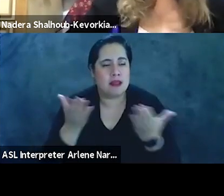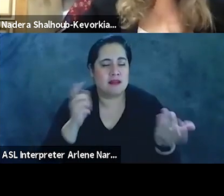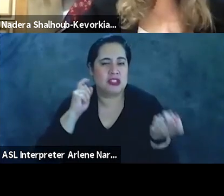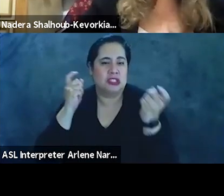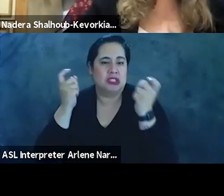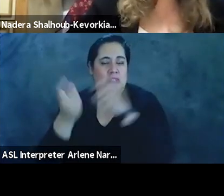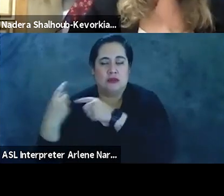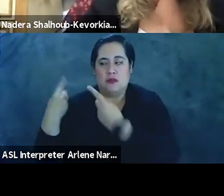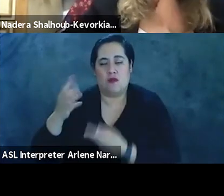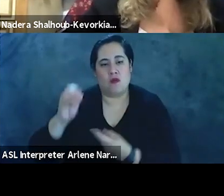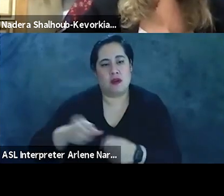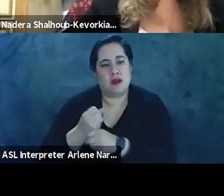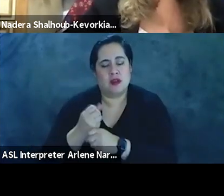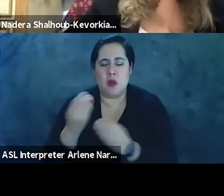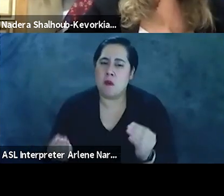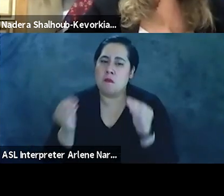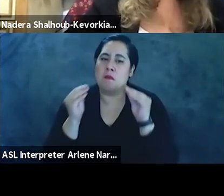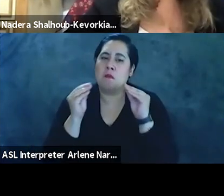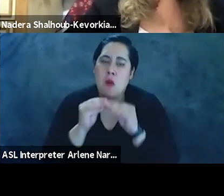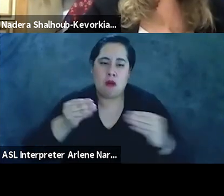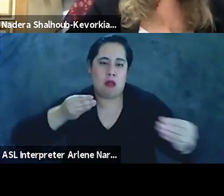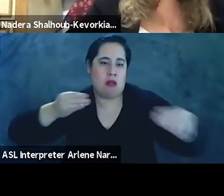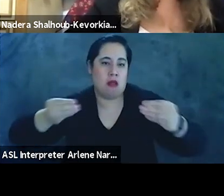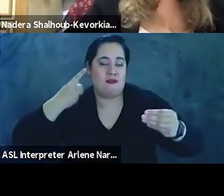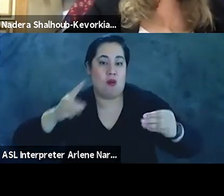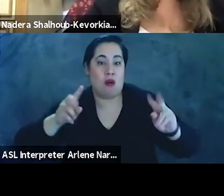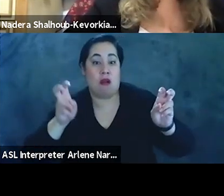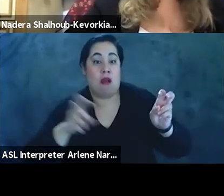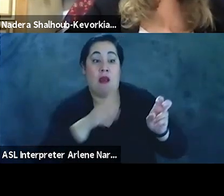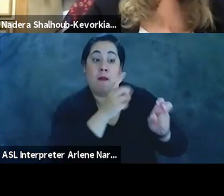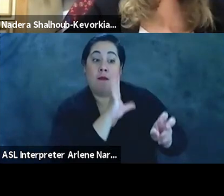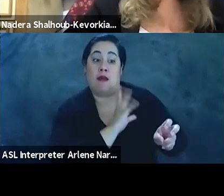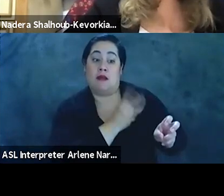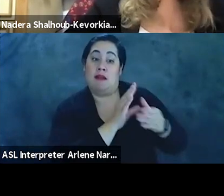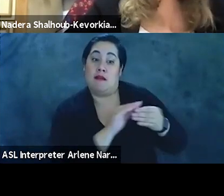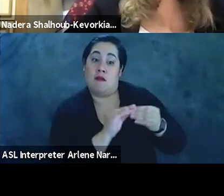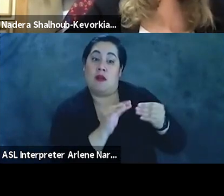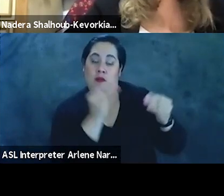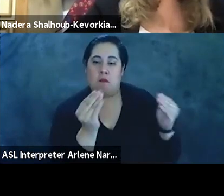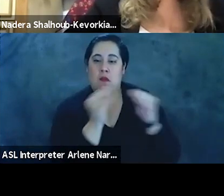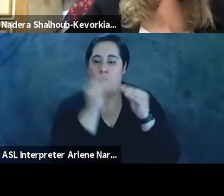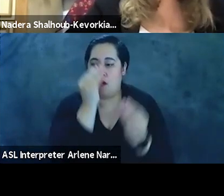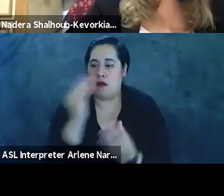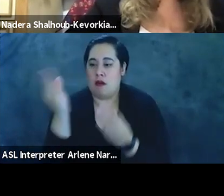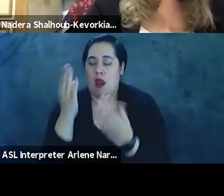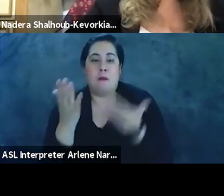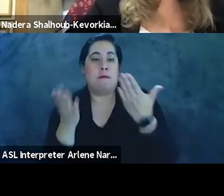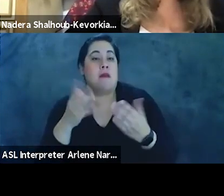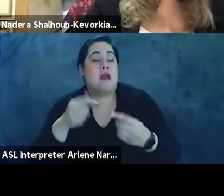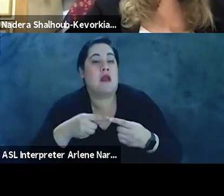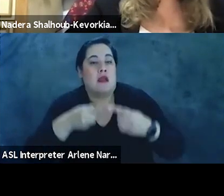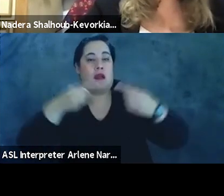past 40 years. There is far more space for the Palestinian narrative, perhaps better named a counter-narrative. It was on